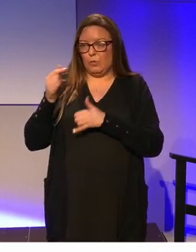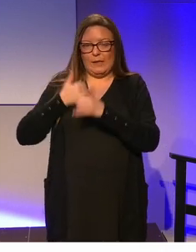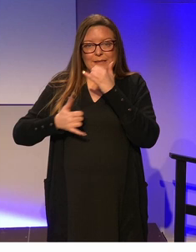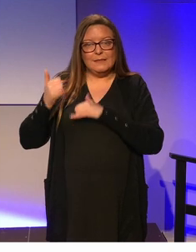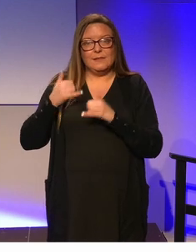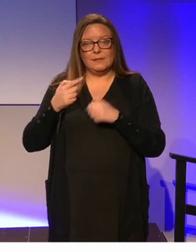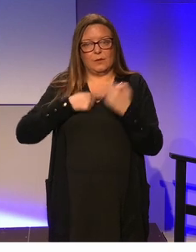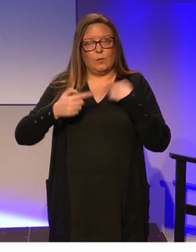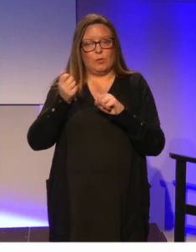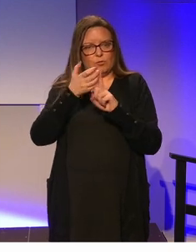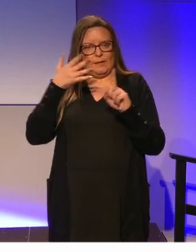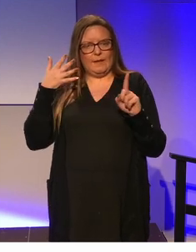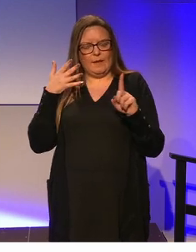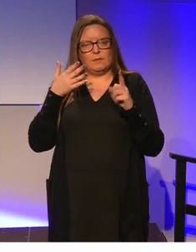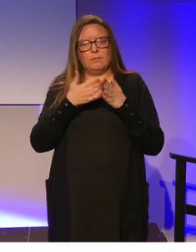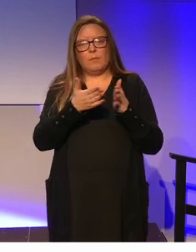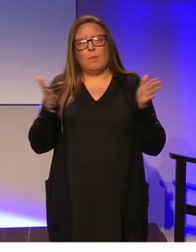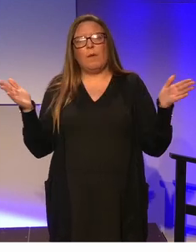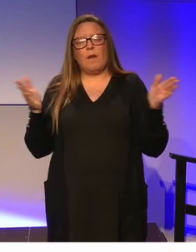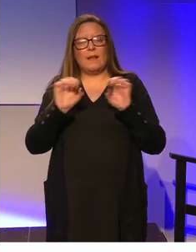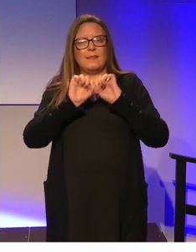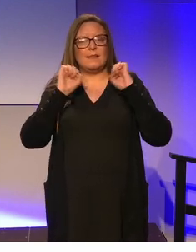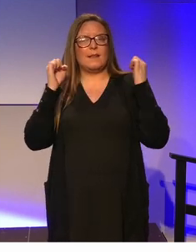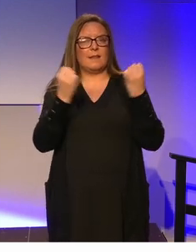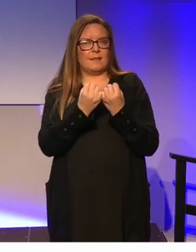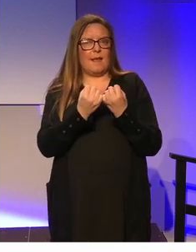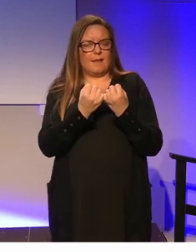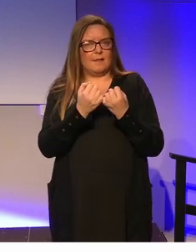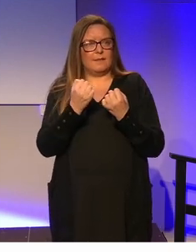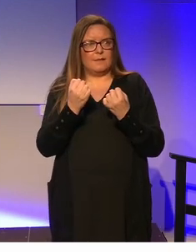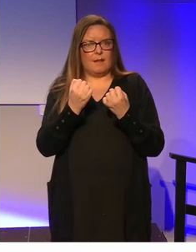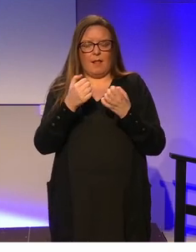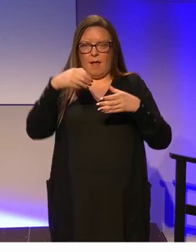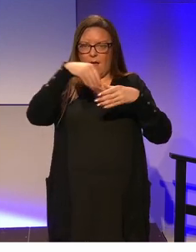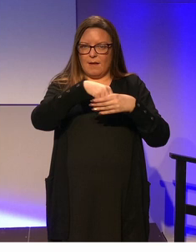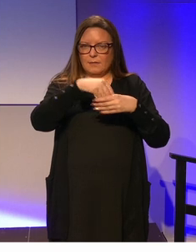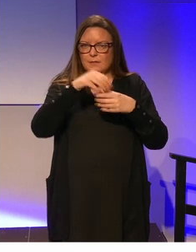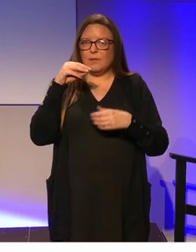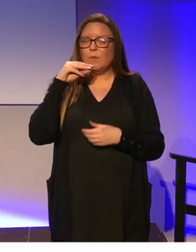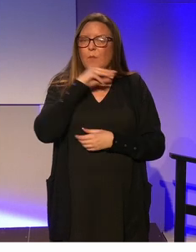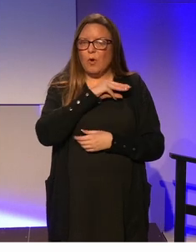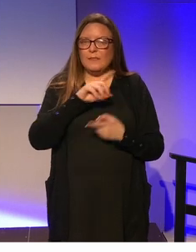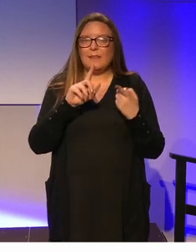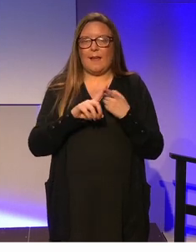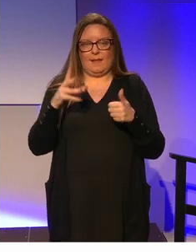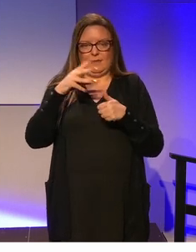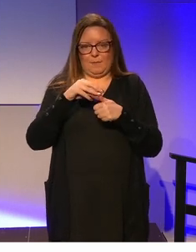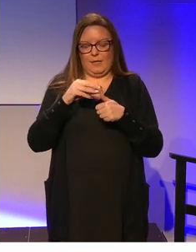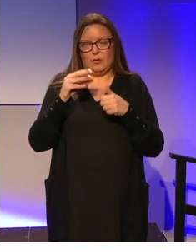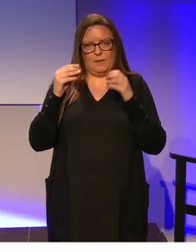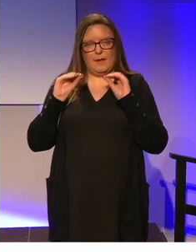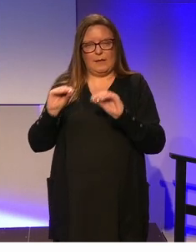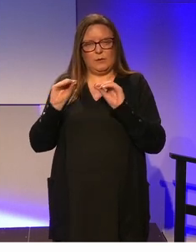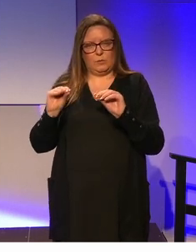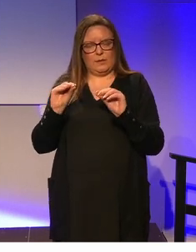realize is that the broader societal context greatly matters and in relation to special education this is particularly